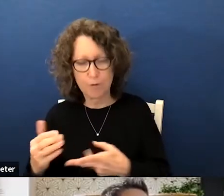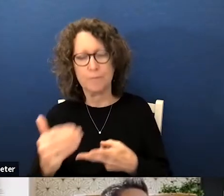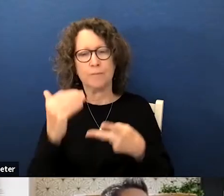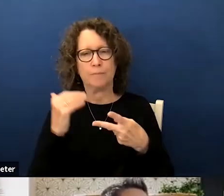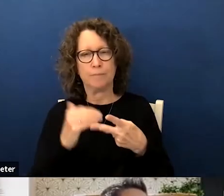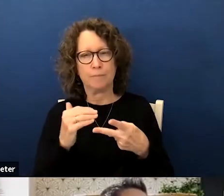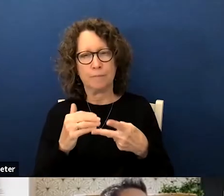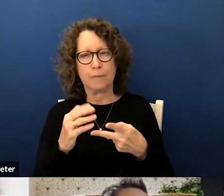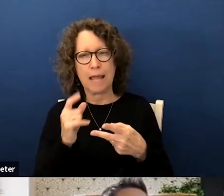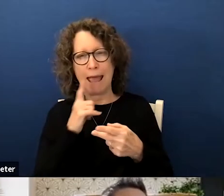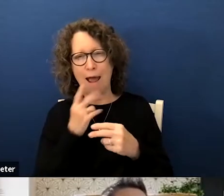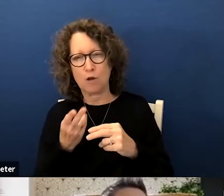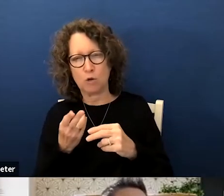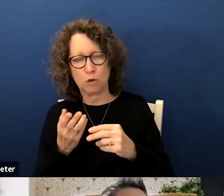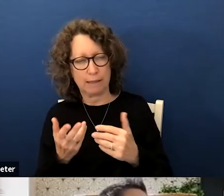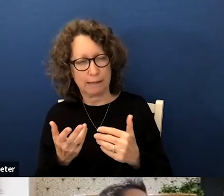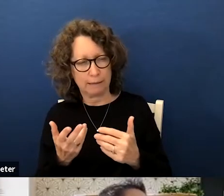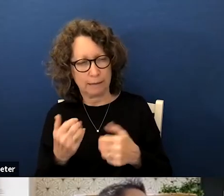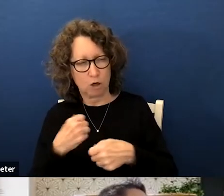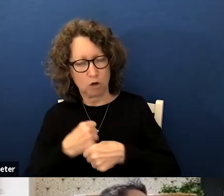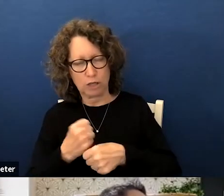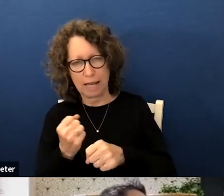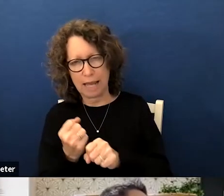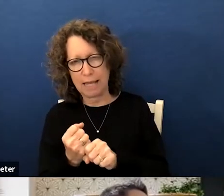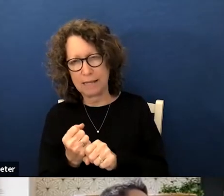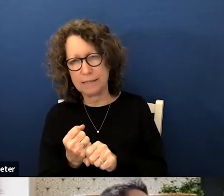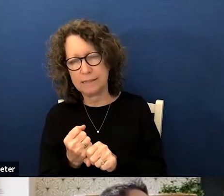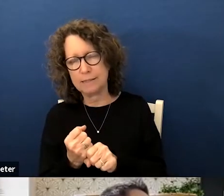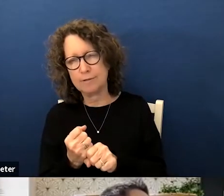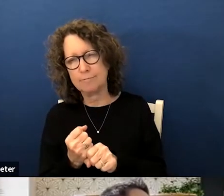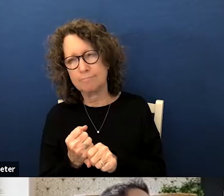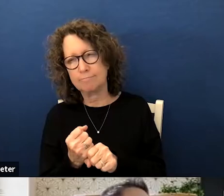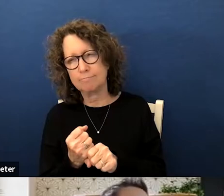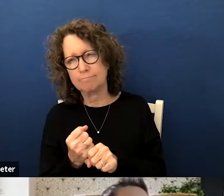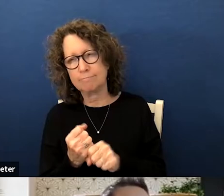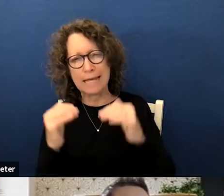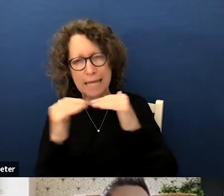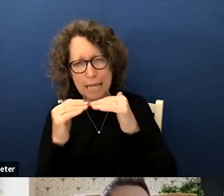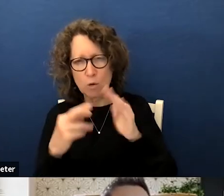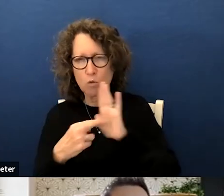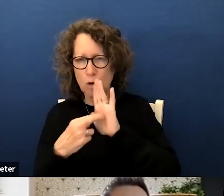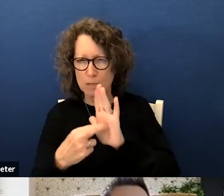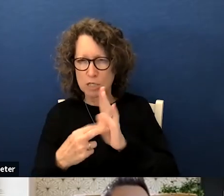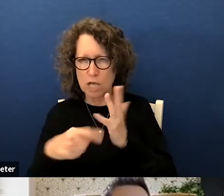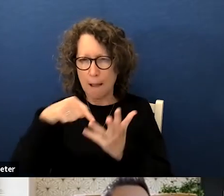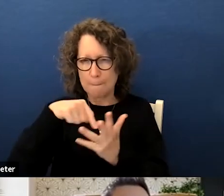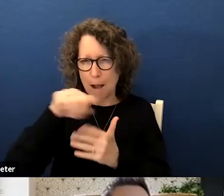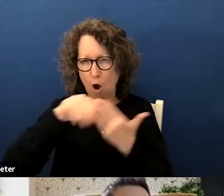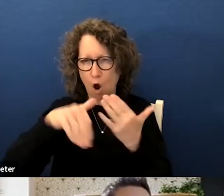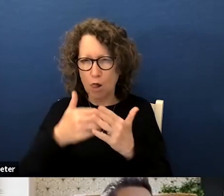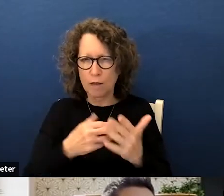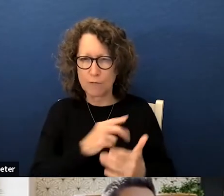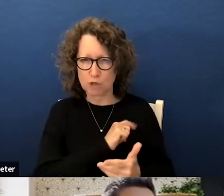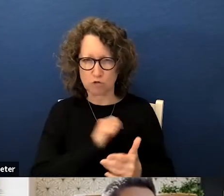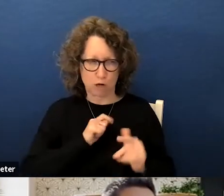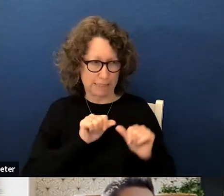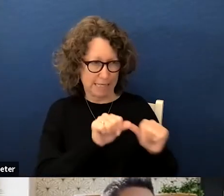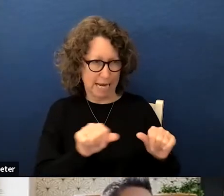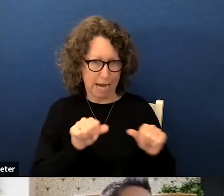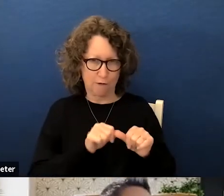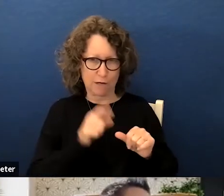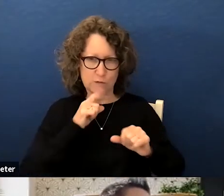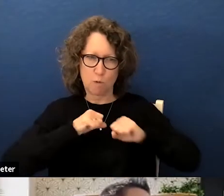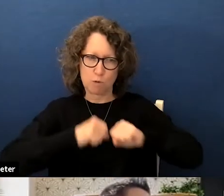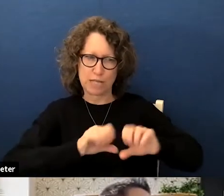bump up or at least have um equal representation amongst all of the trusty areas for your protected